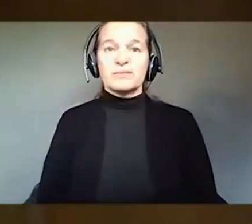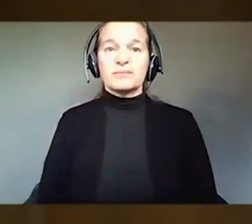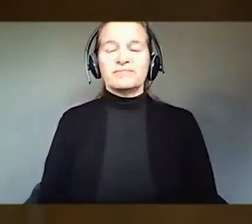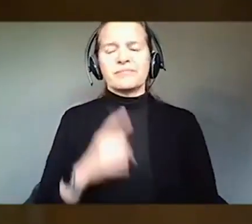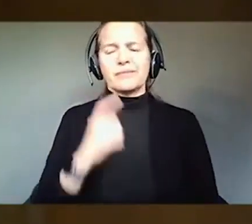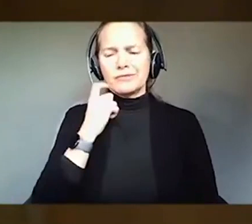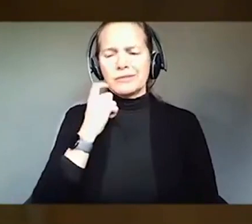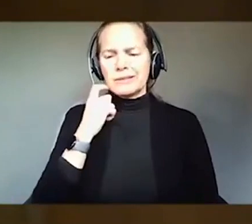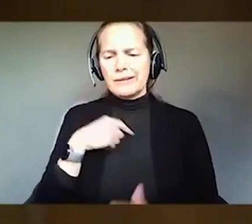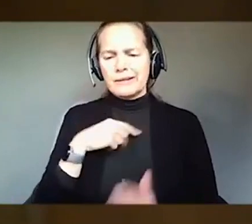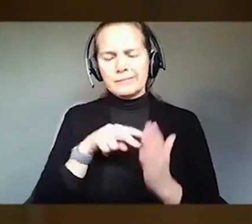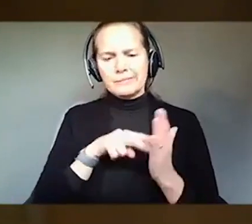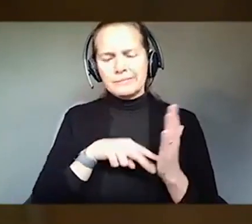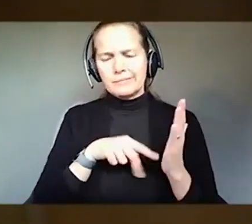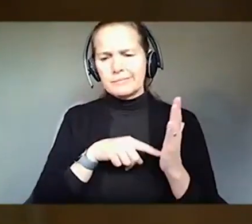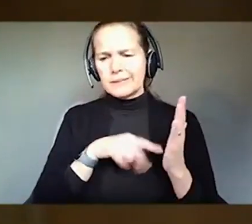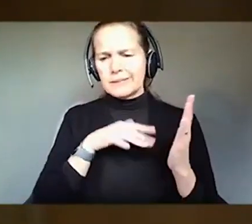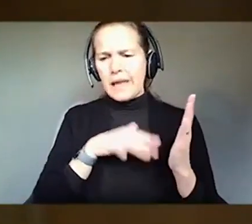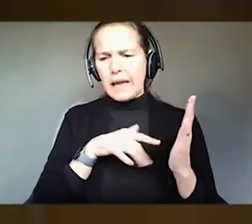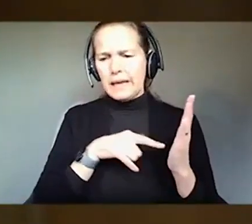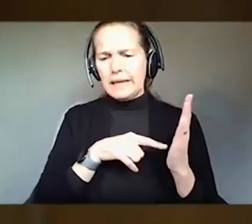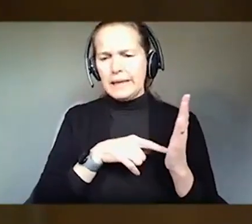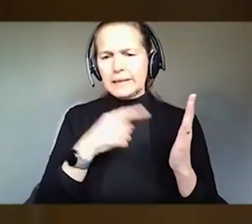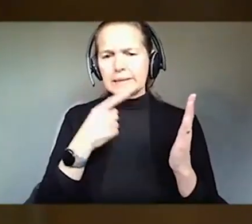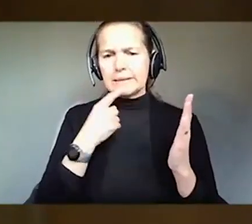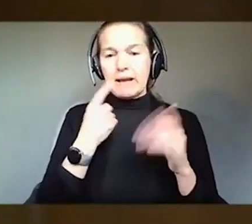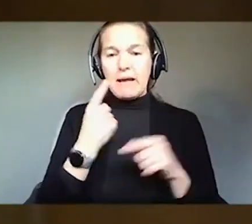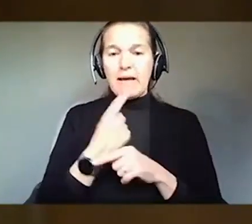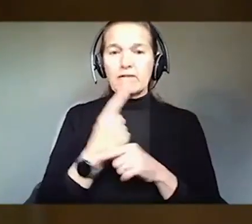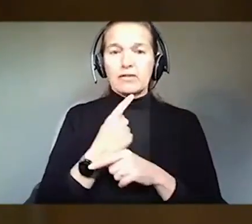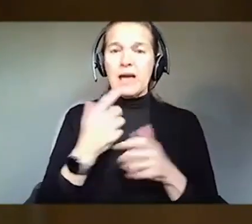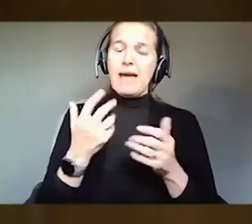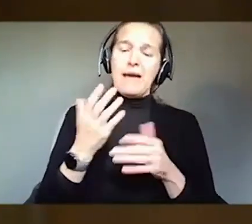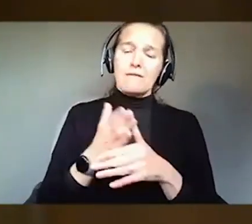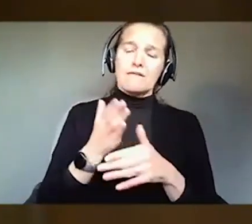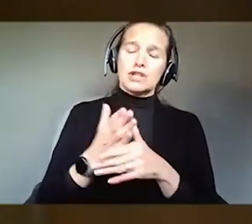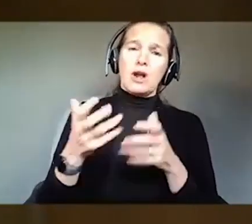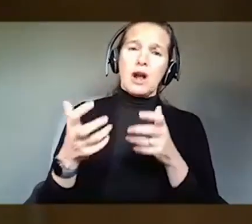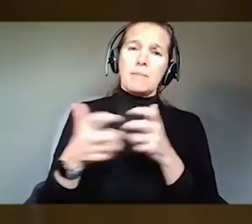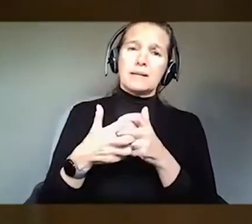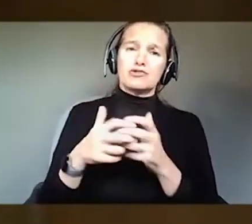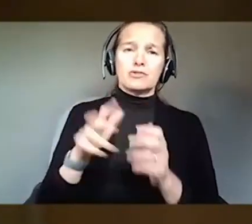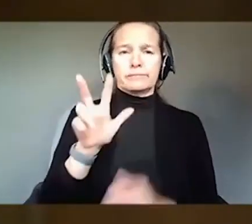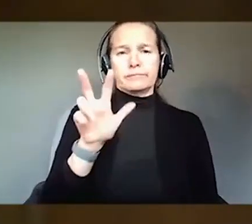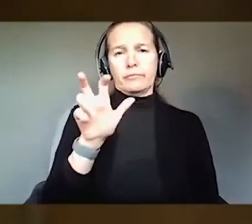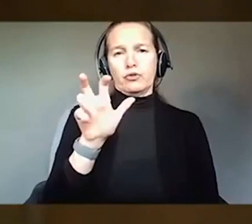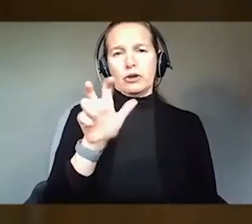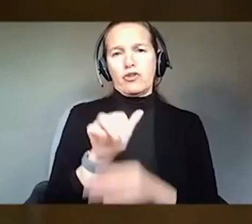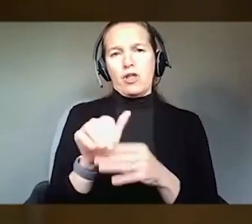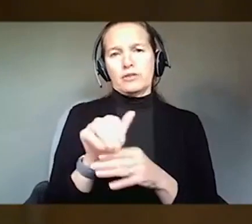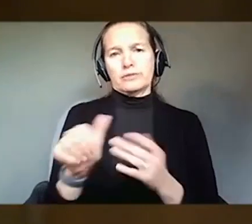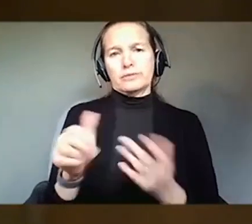study recently where I think the average accommodation was $300 or something like that. So, it's